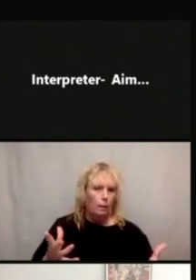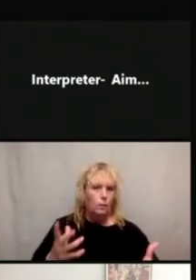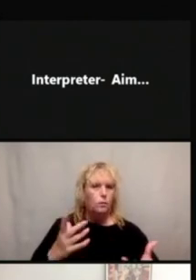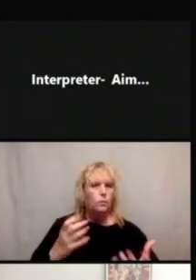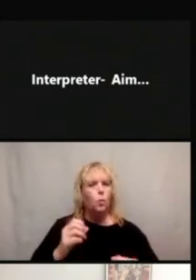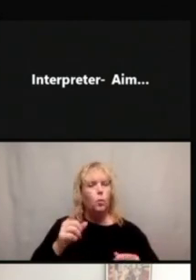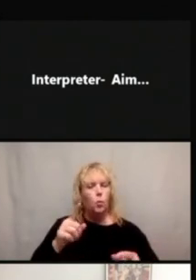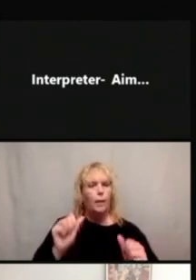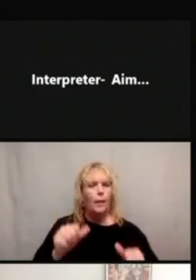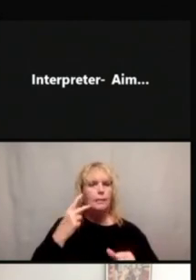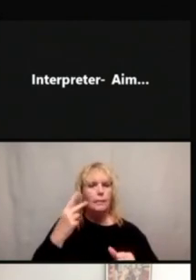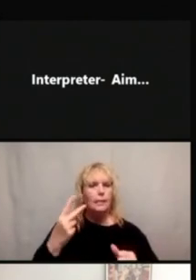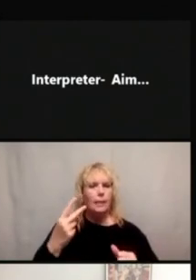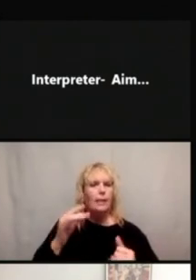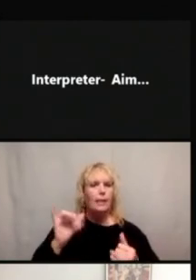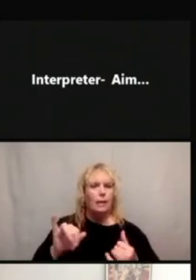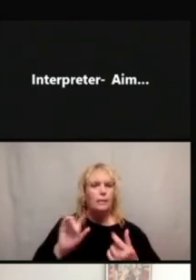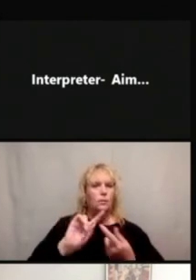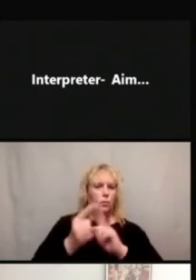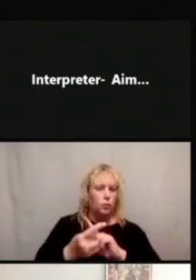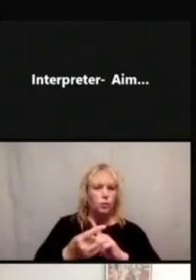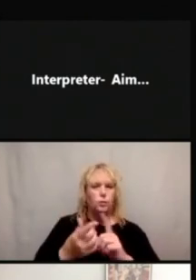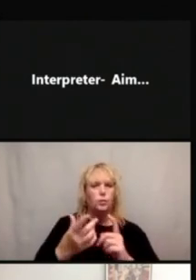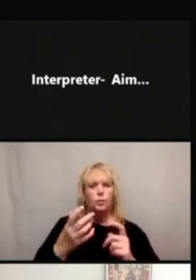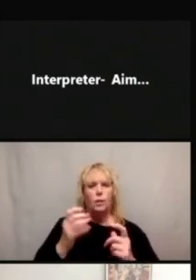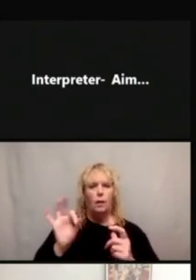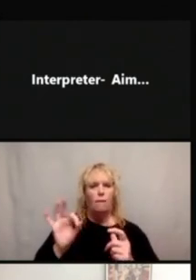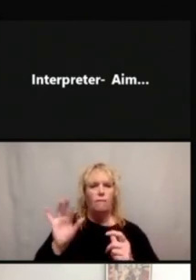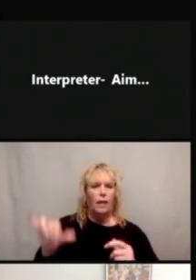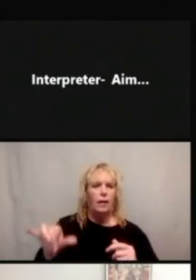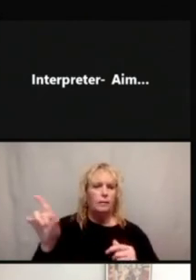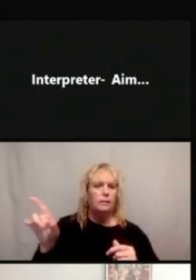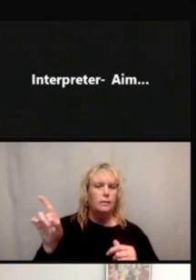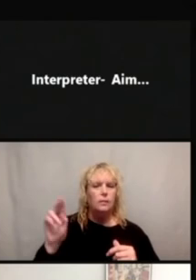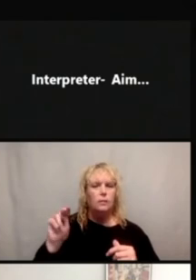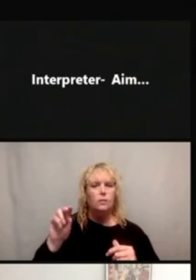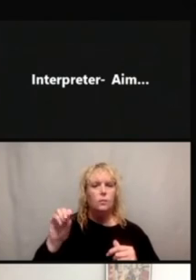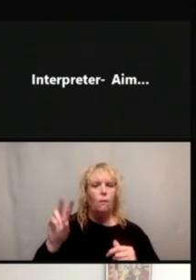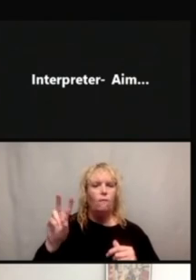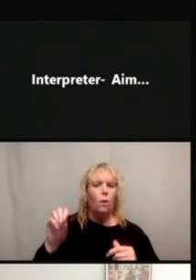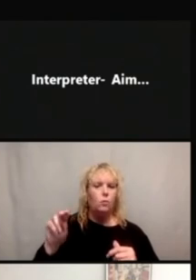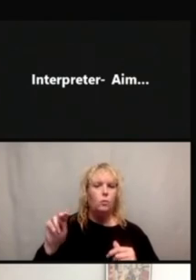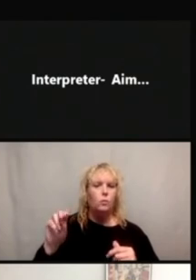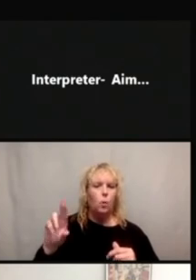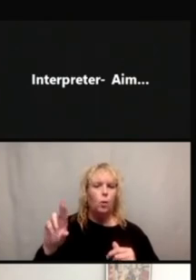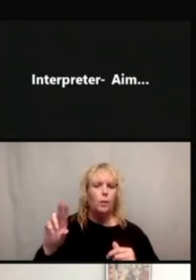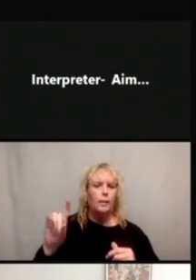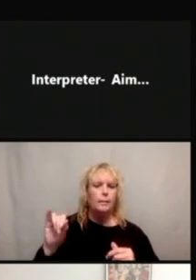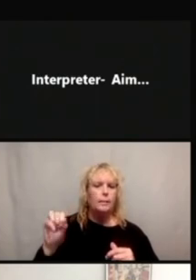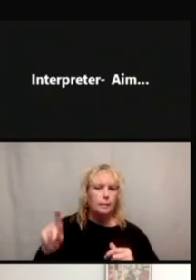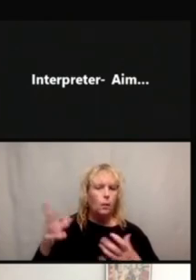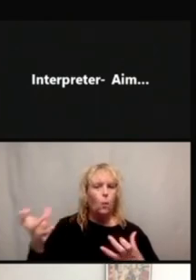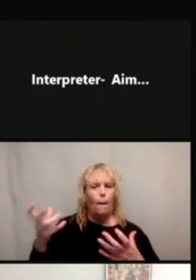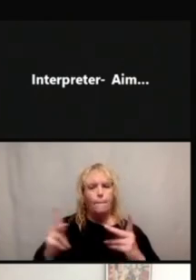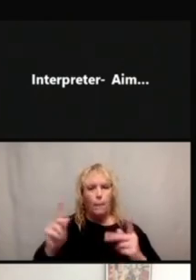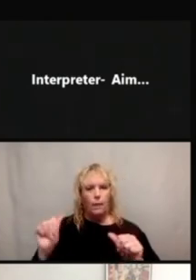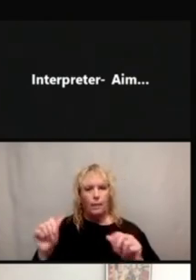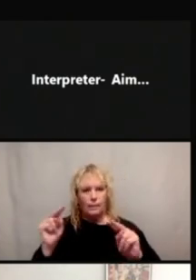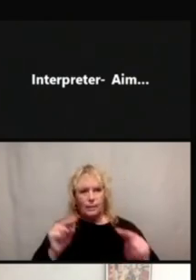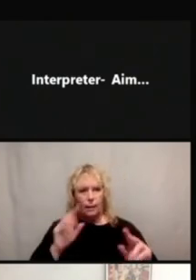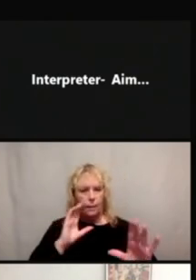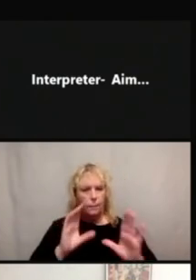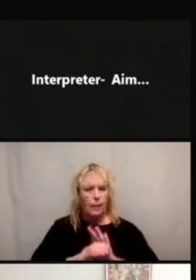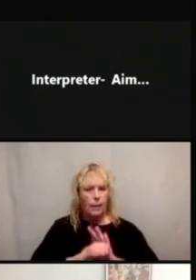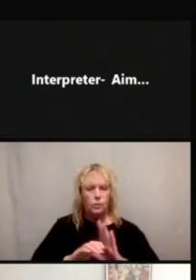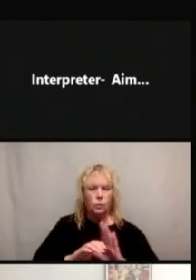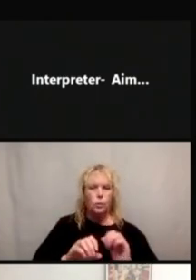the goal is of Novo Nordisk is so people see these images and kind of understand that. But we took away